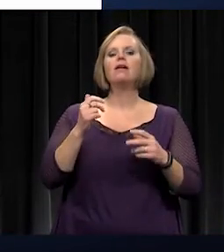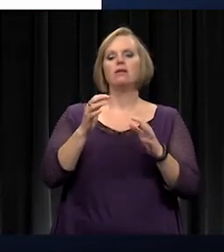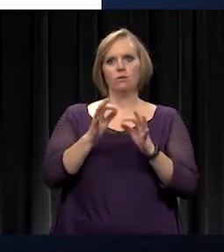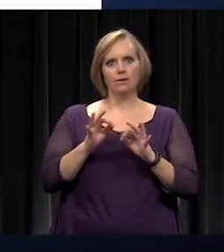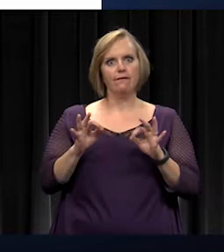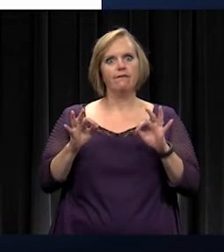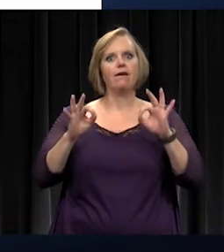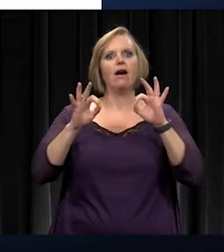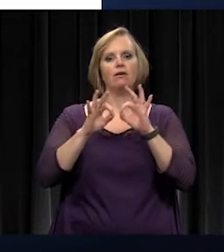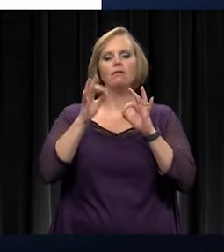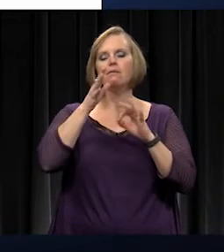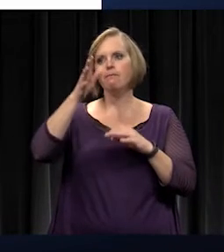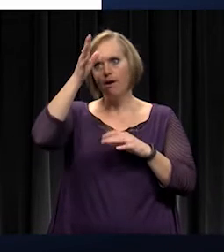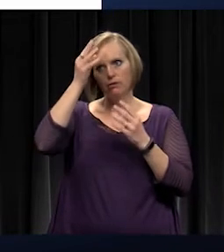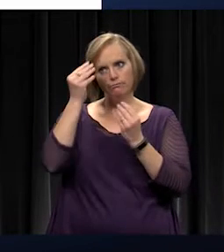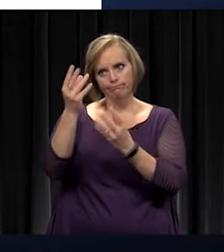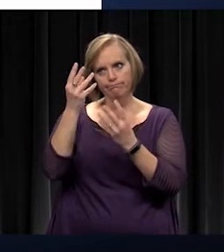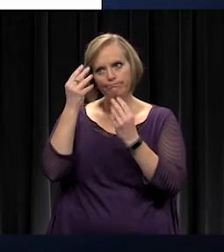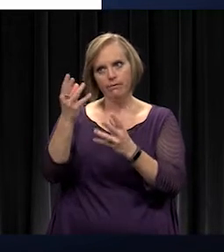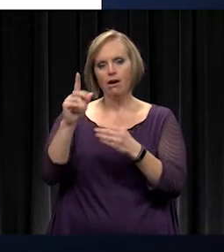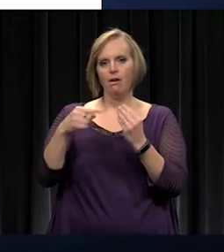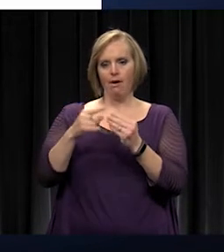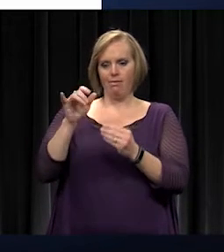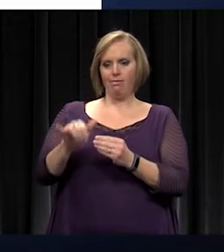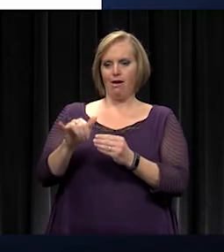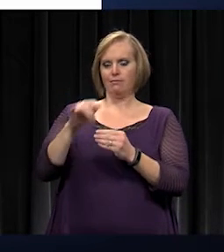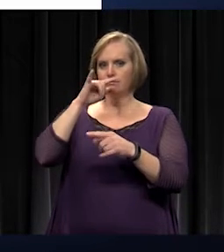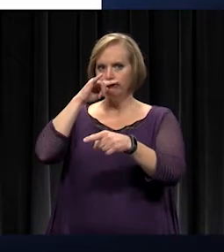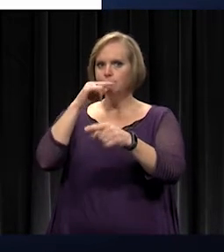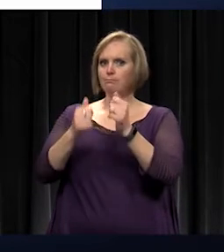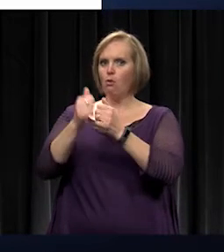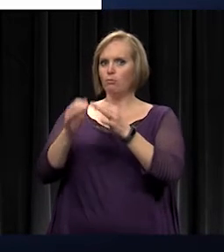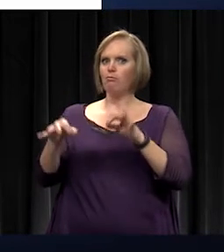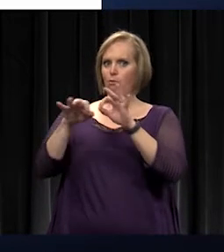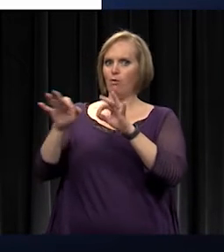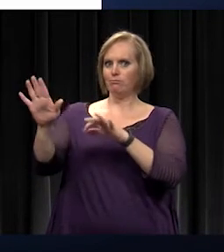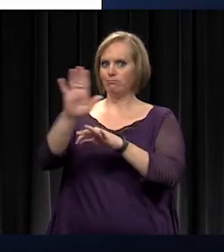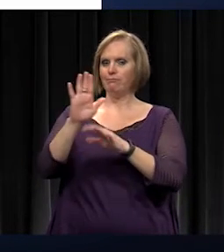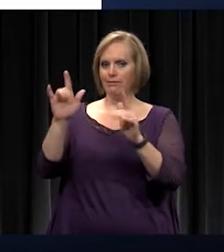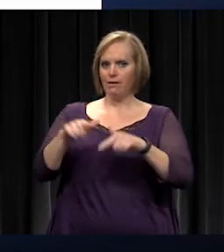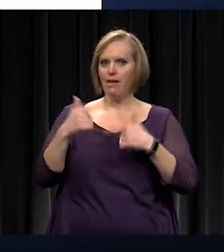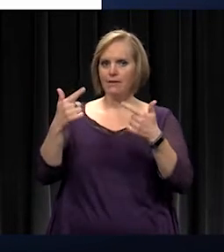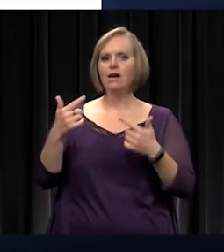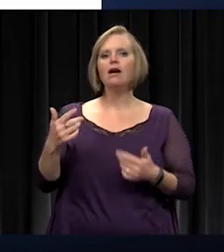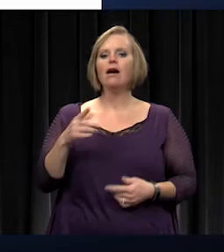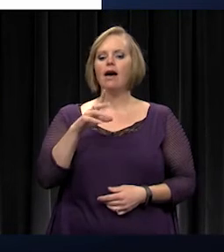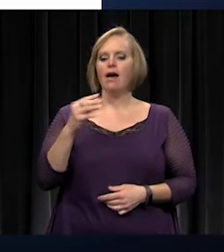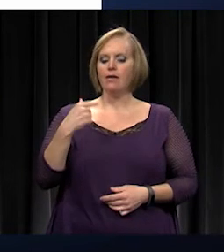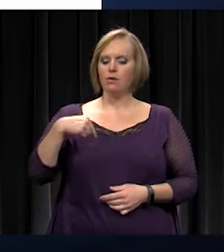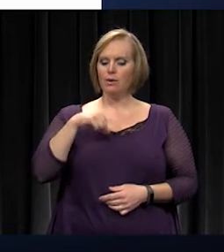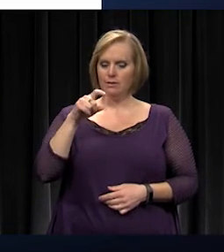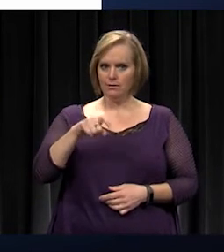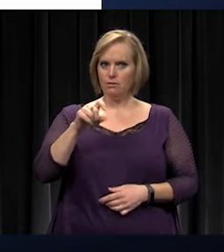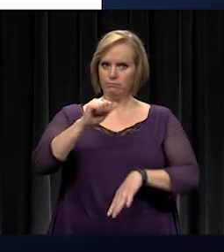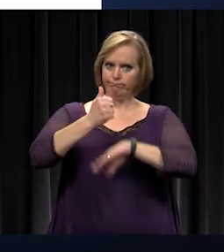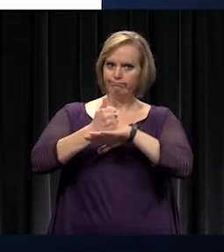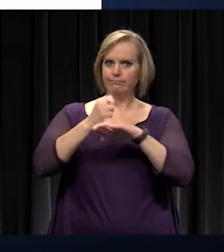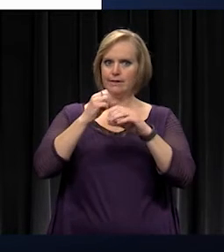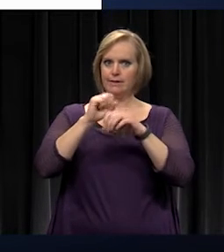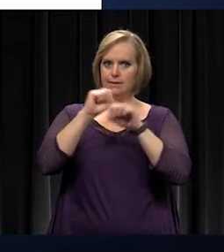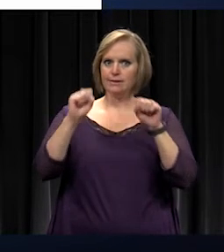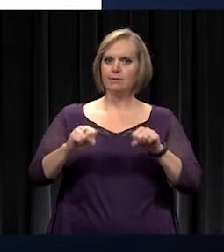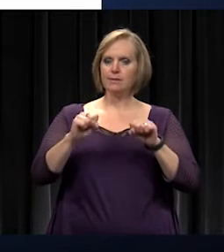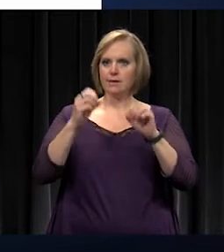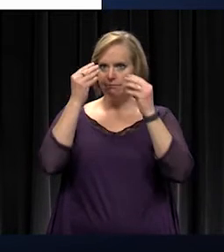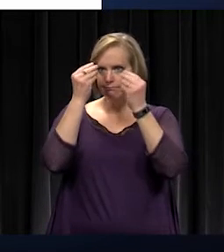about this most important thing in their lives, and that we have systems in place that help us keep them informed in an efficient and effective manner.